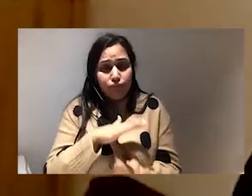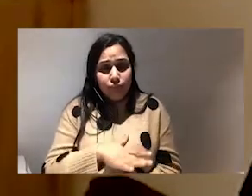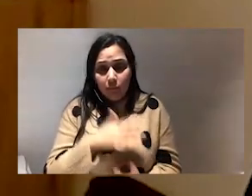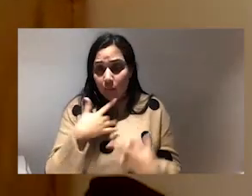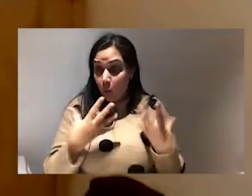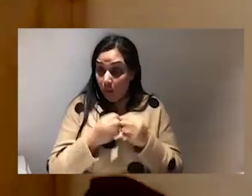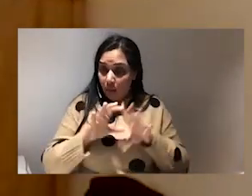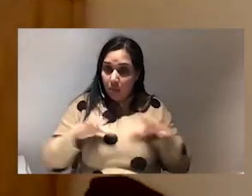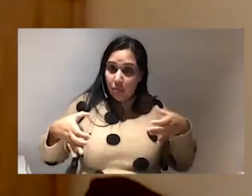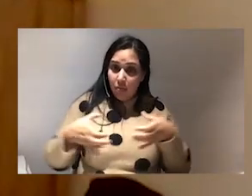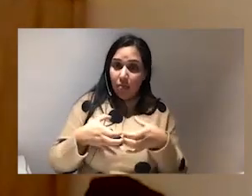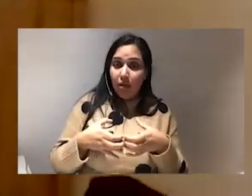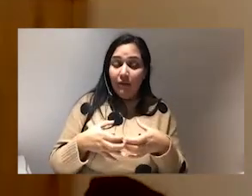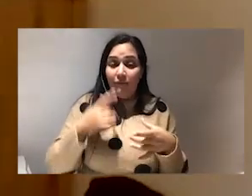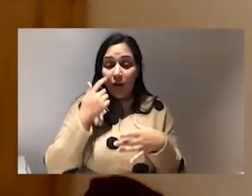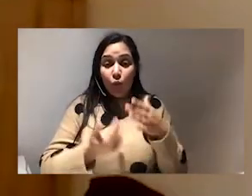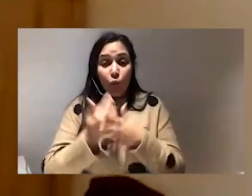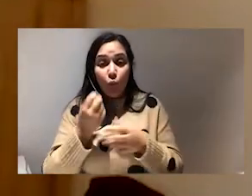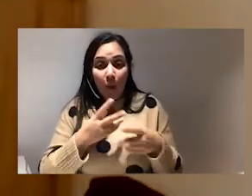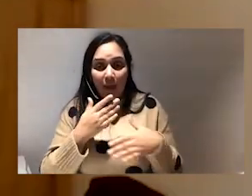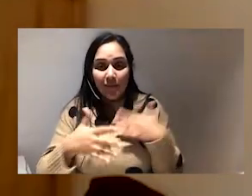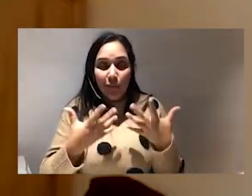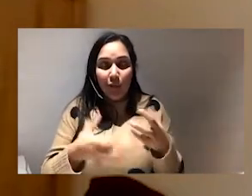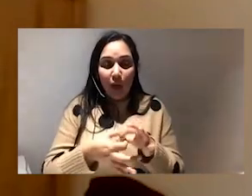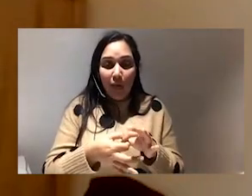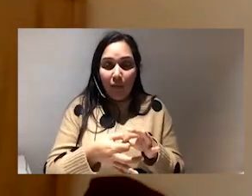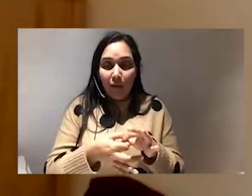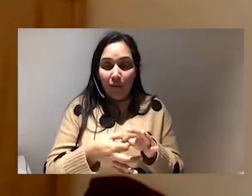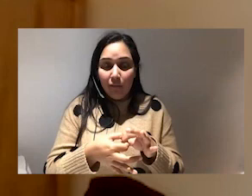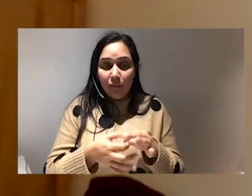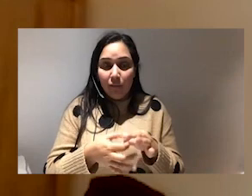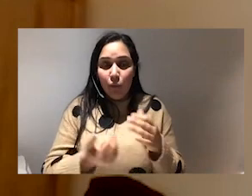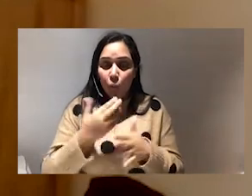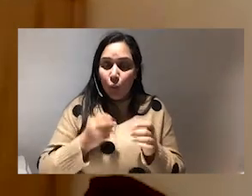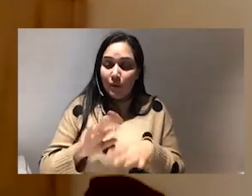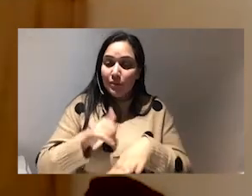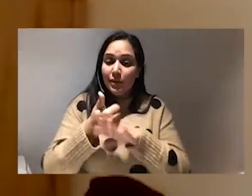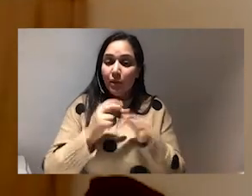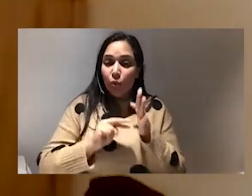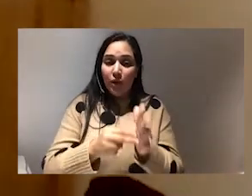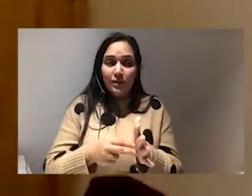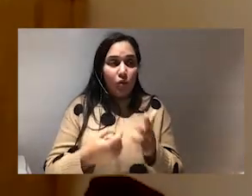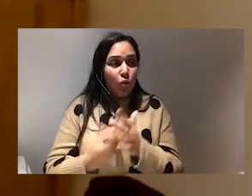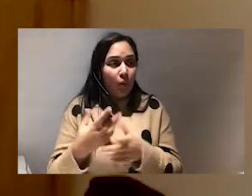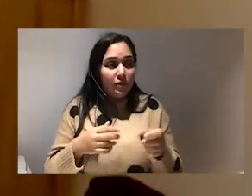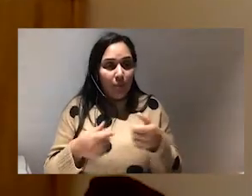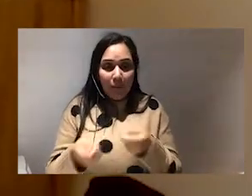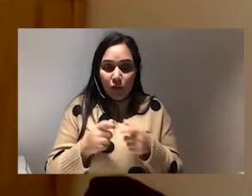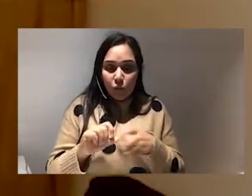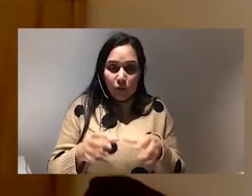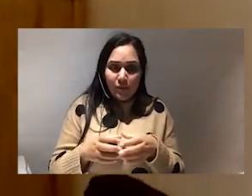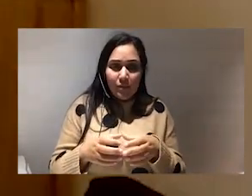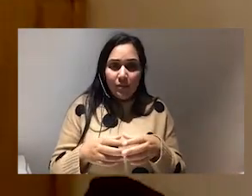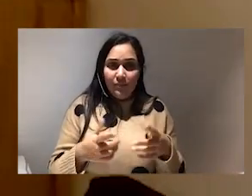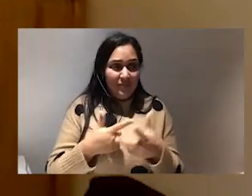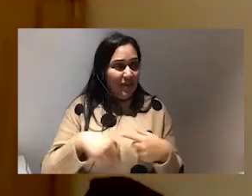new ways of being together new ways of organizing yourself new ways of setting up organizations new ways of managing your team like